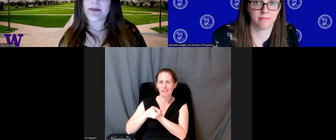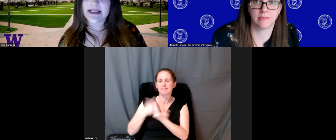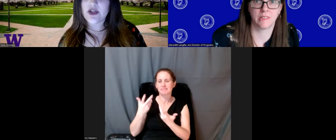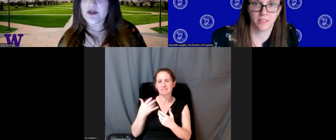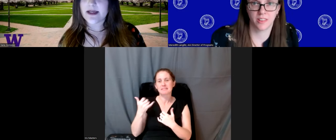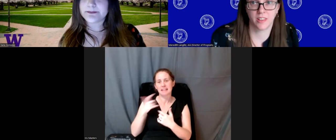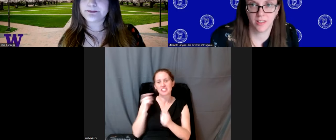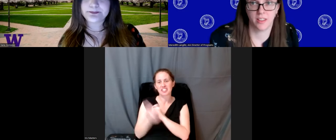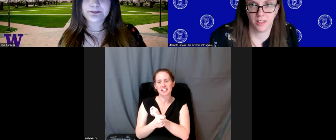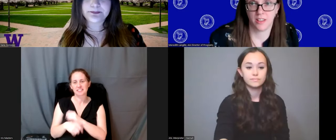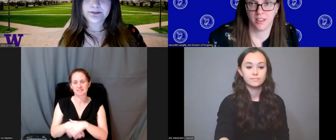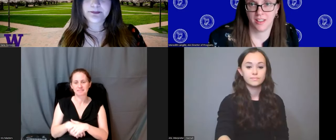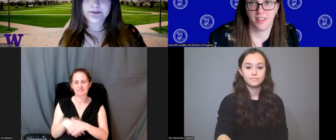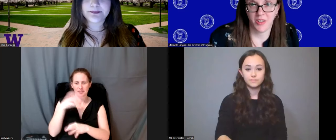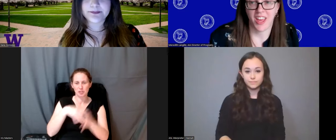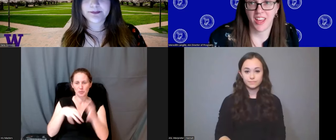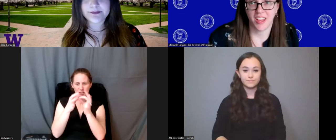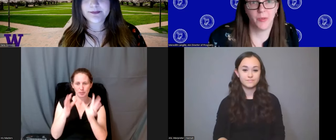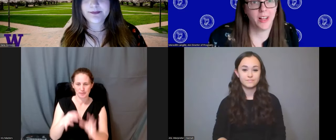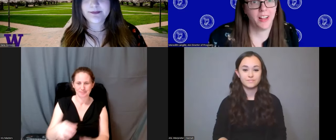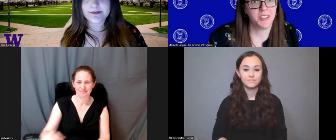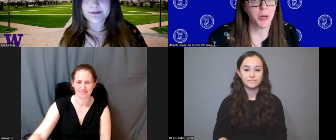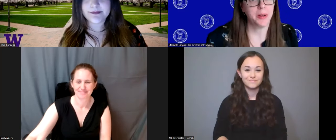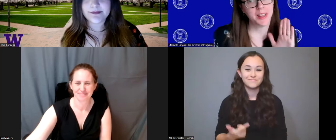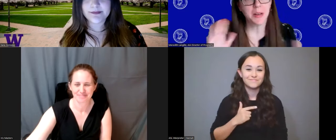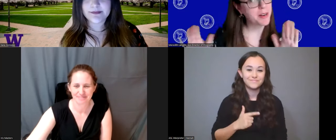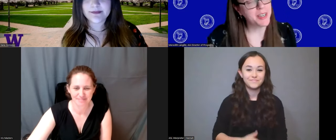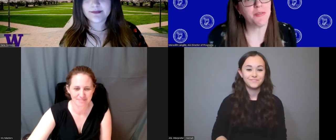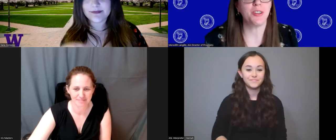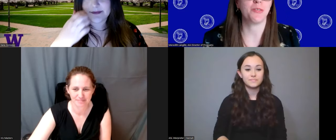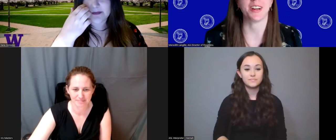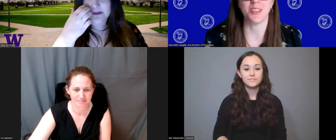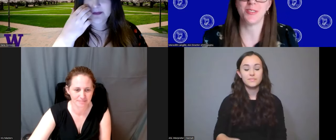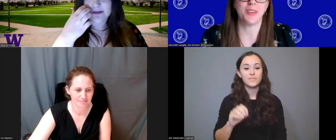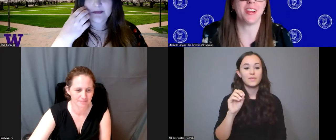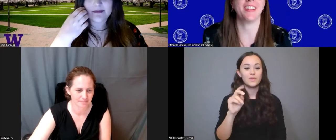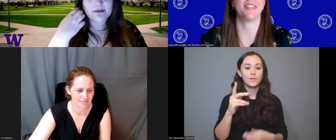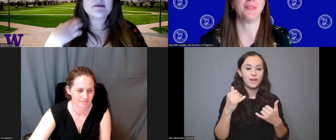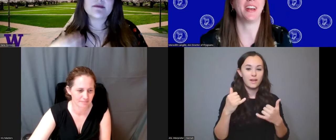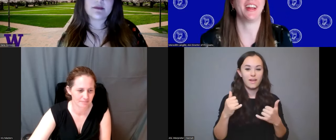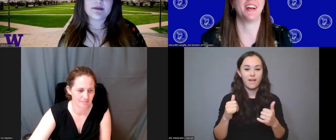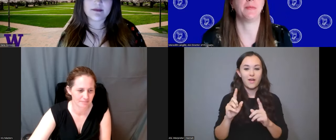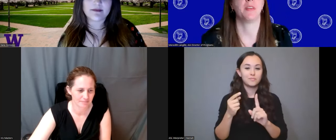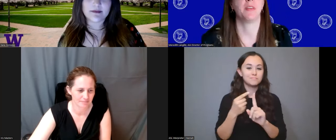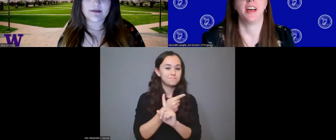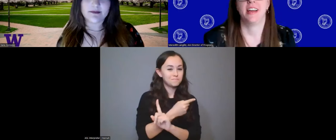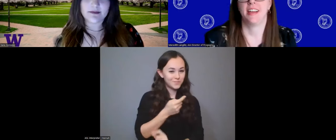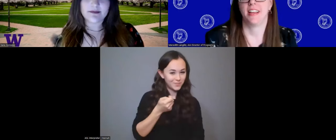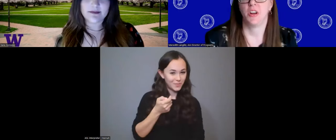but that's rapidly changing. Okay, well, to go in a little bit of a different direction for a minute,